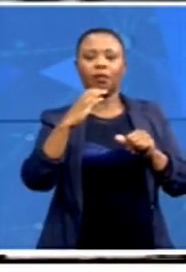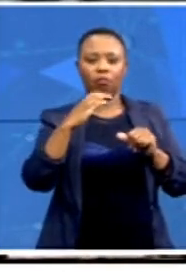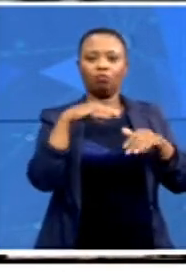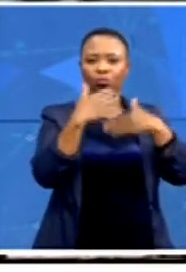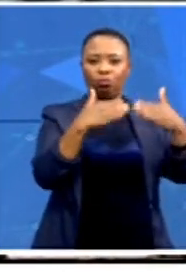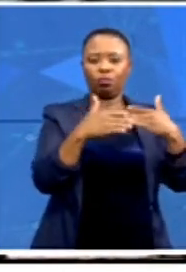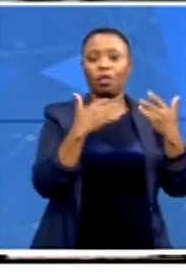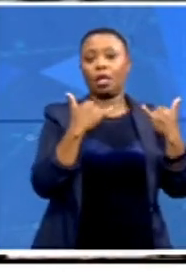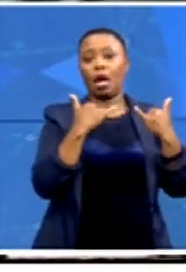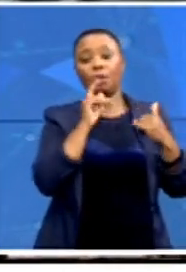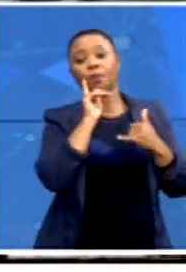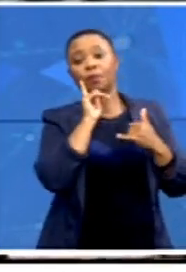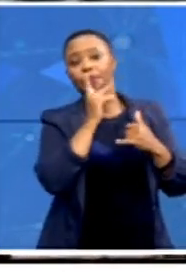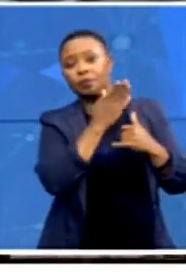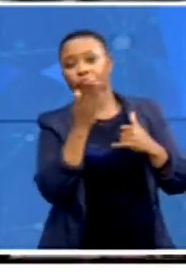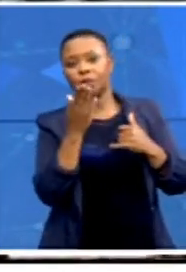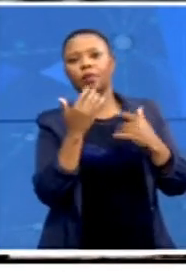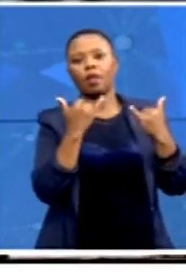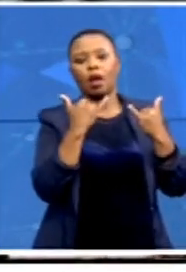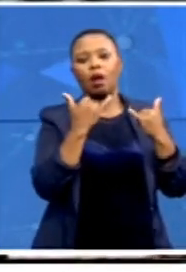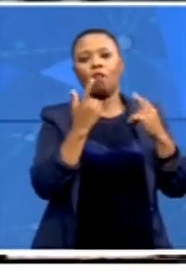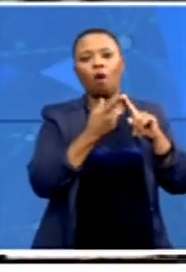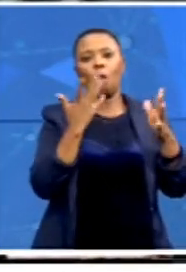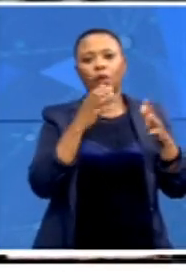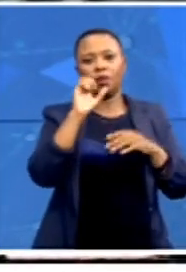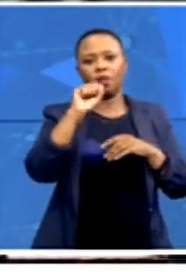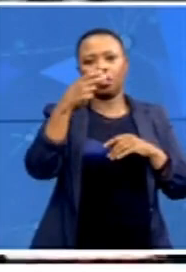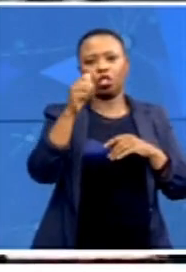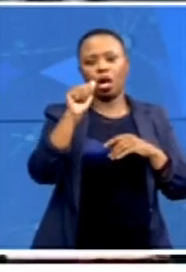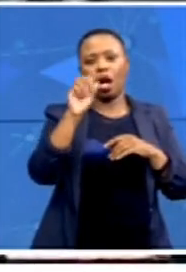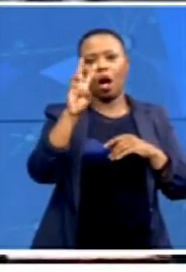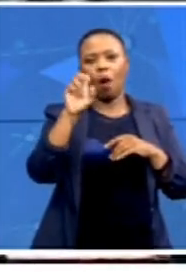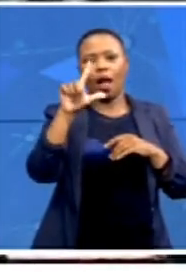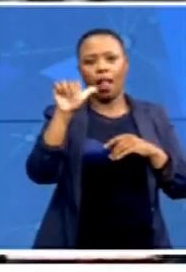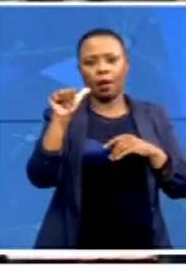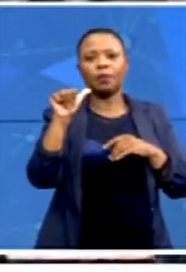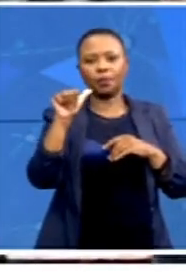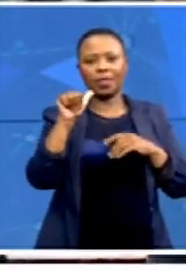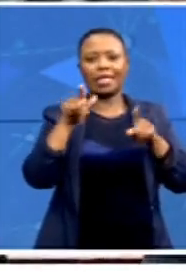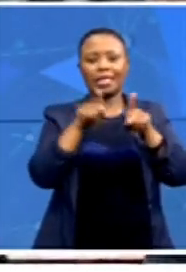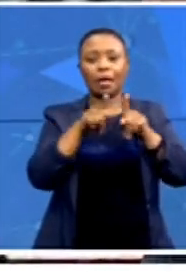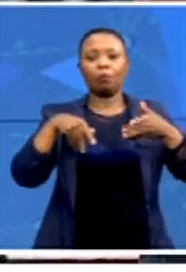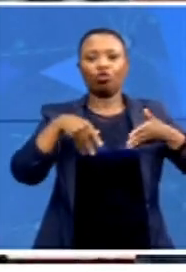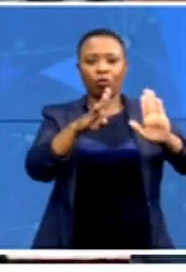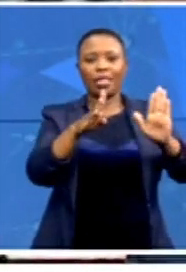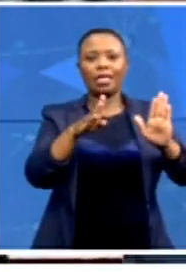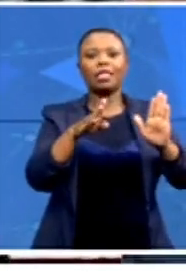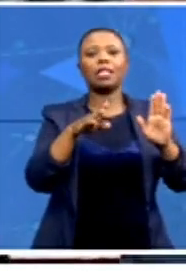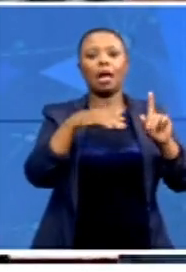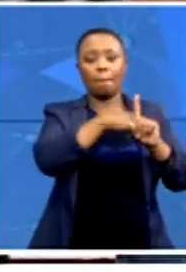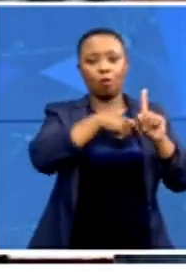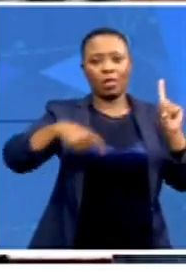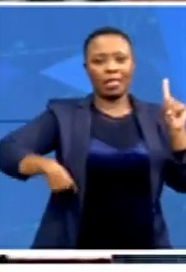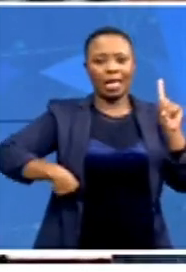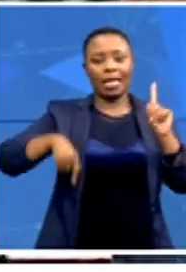to you from Shawella. The same street we are in is where president of the majority party, Sir Ramaphosa, grew